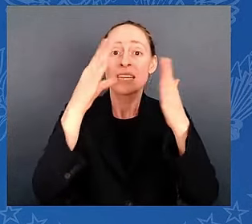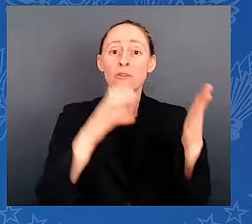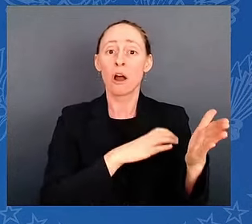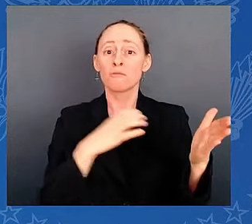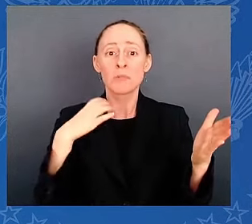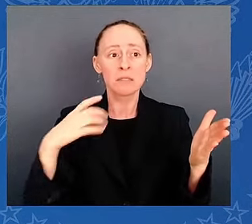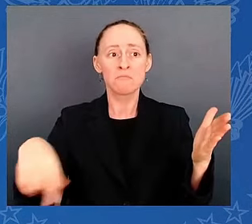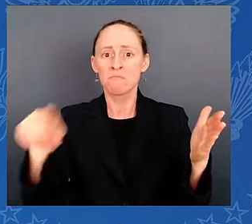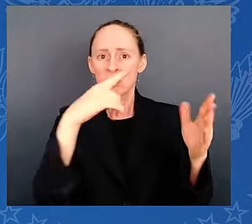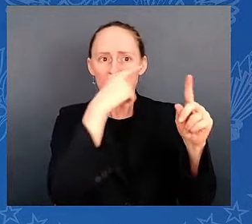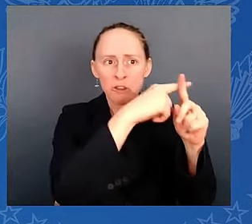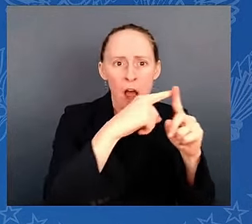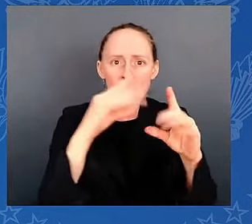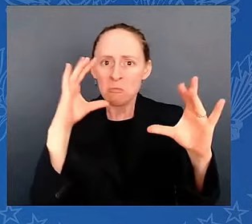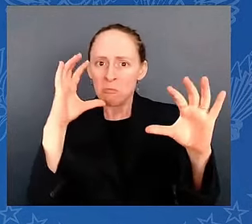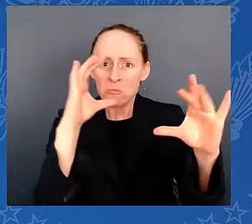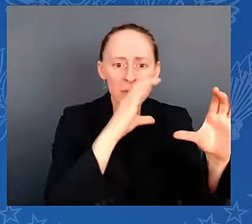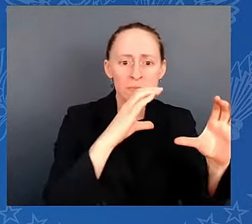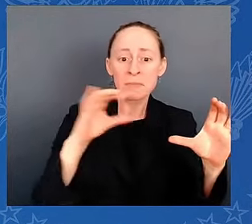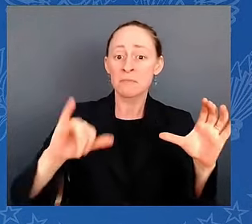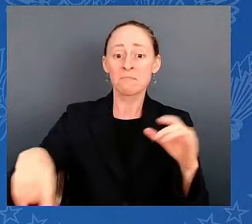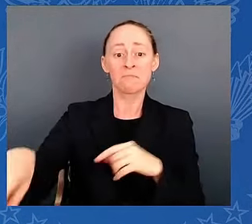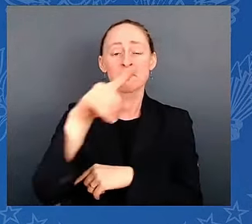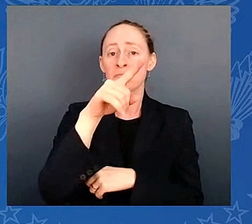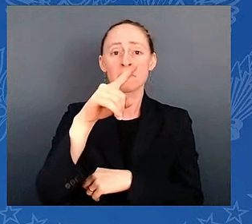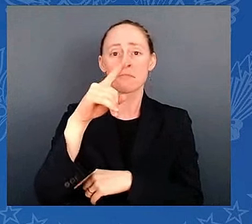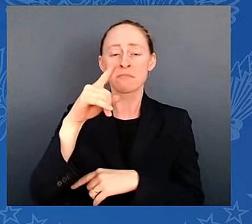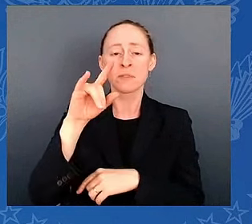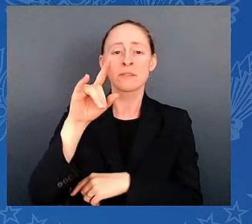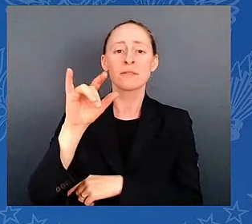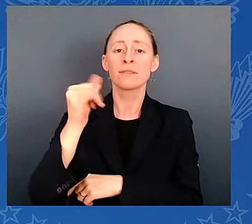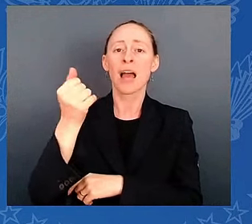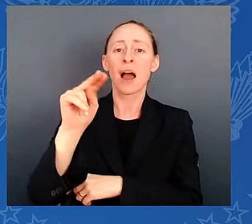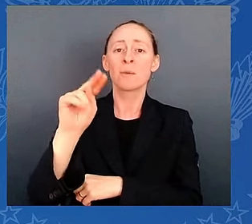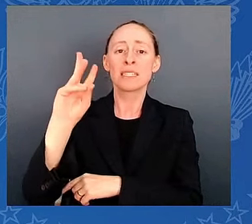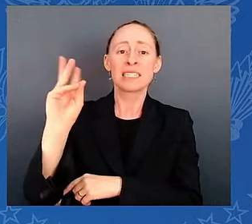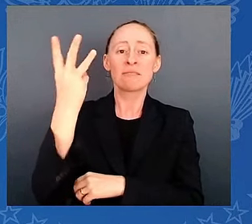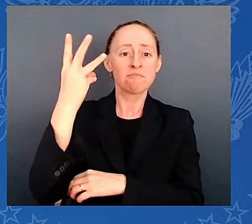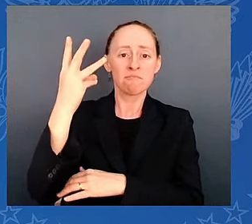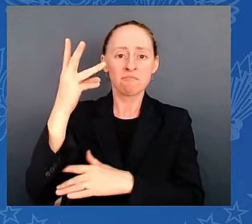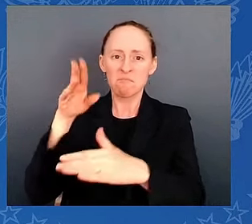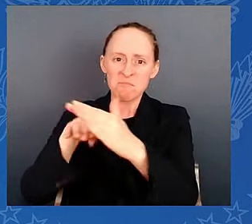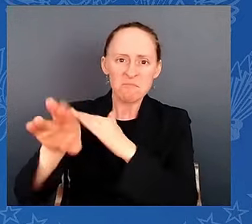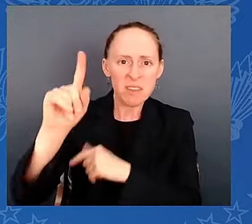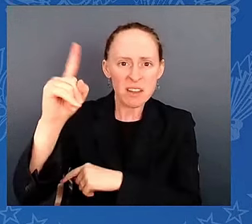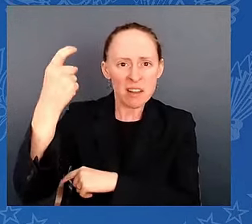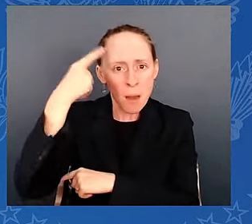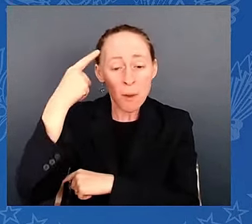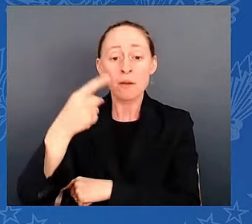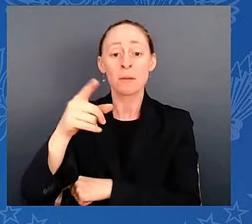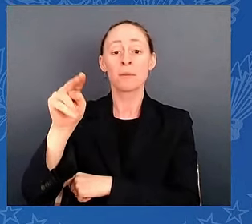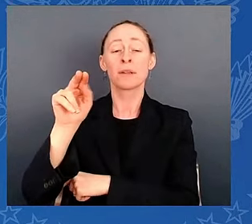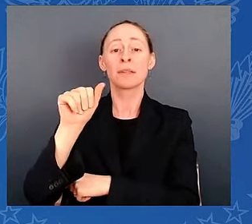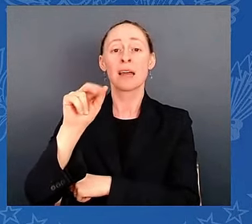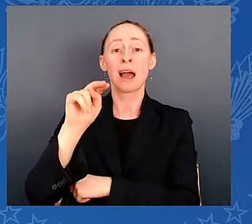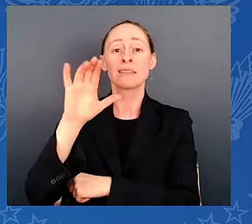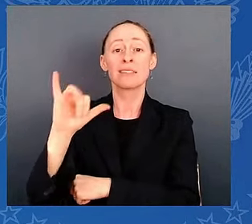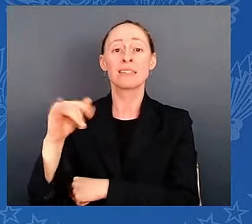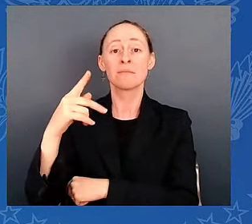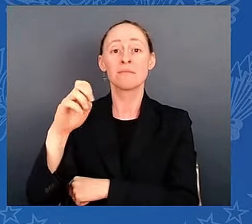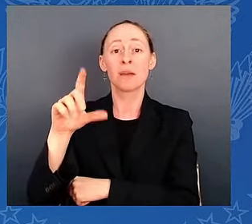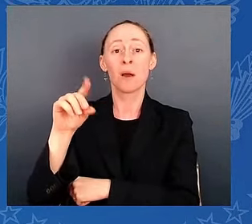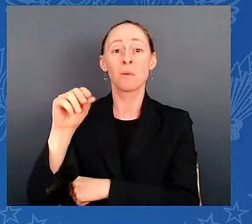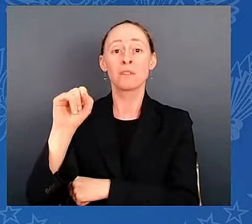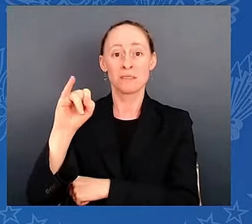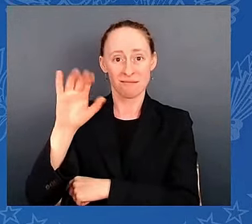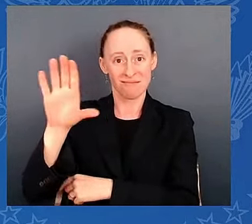of former Speaker of the House, Nancy Pelosi, or information and intimidation on election officials, or